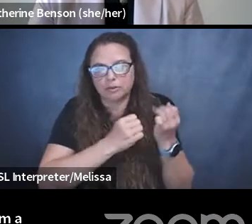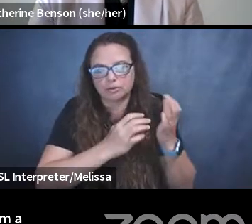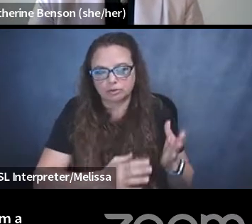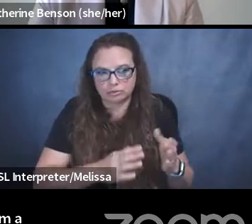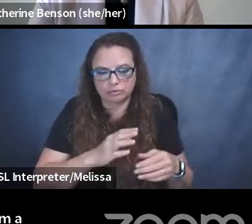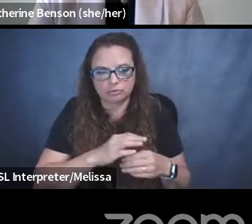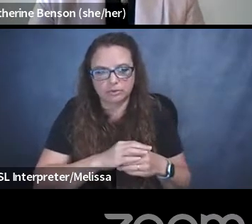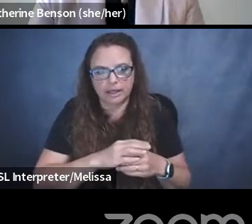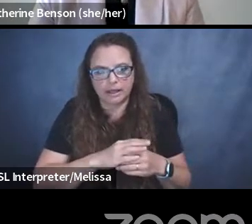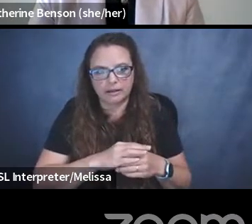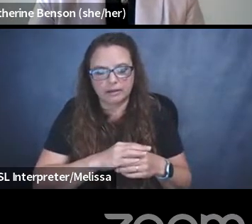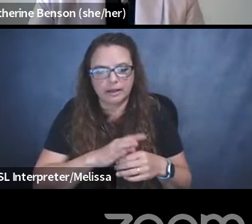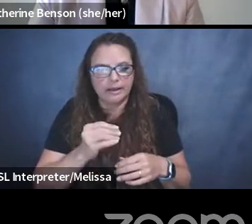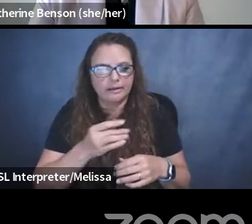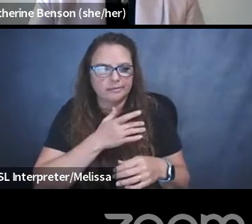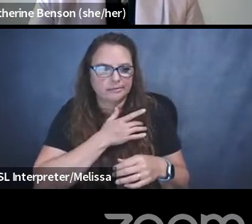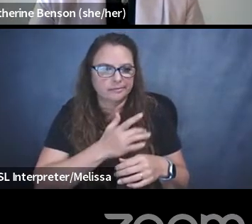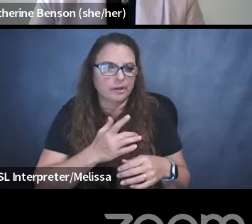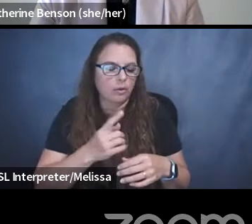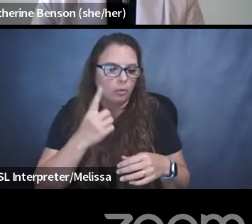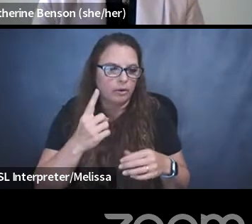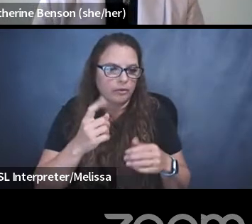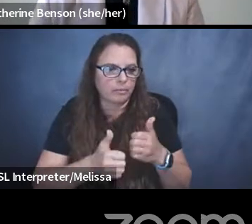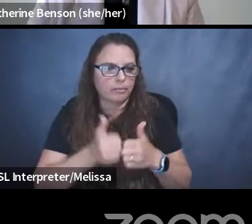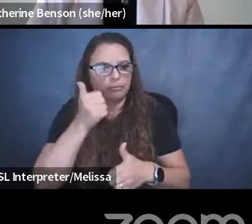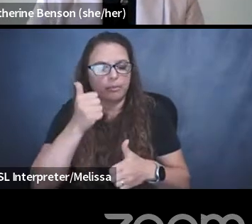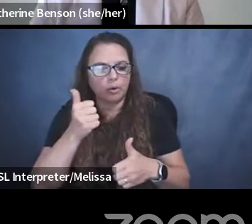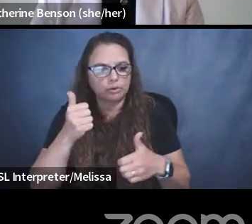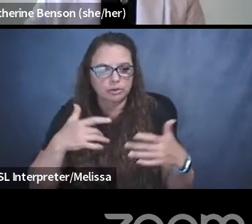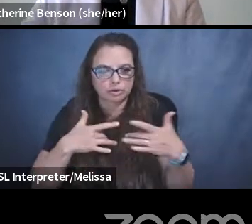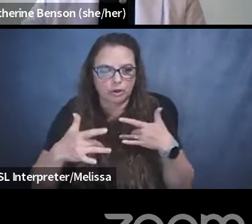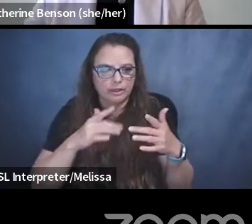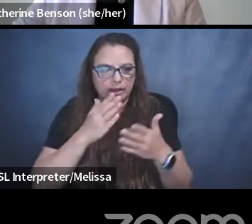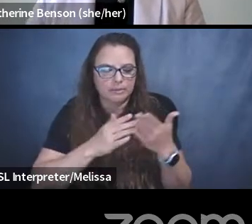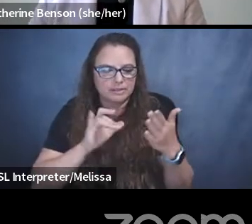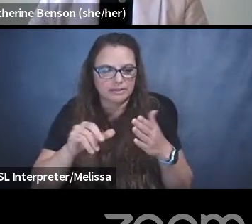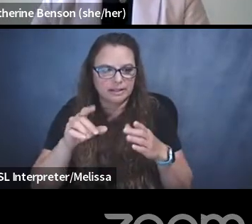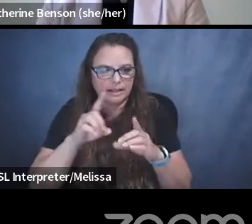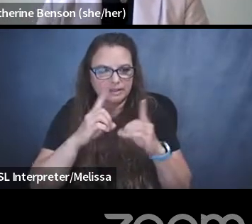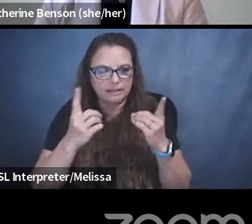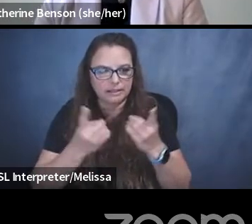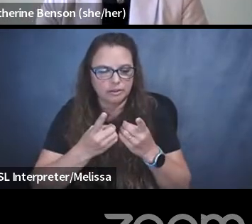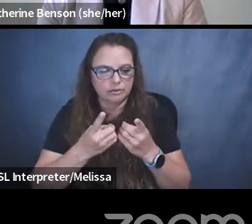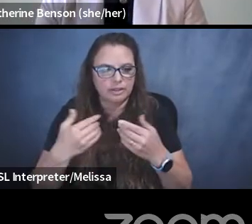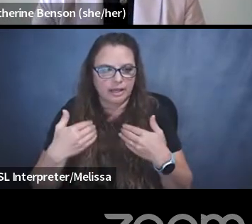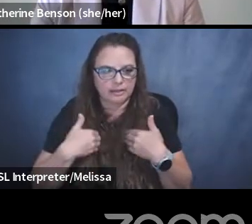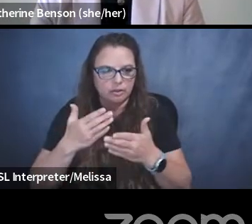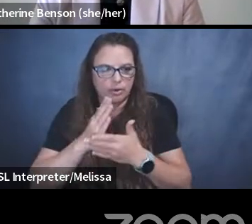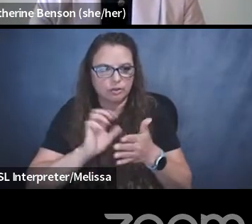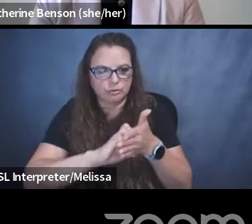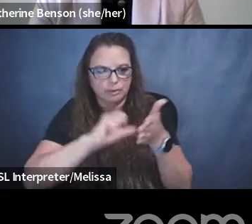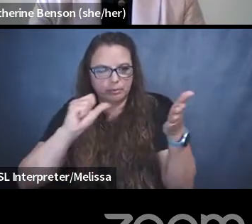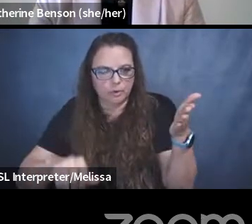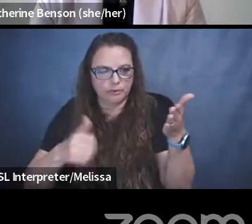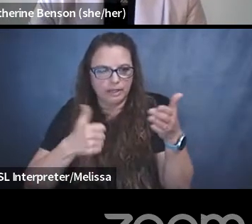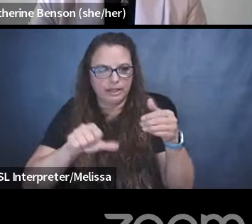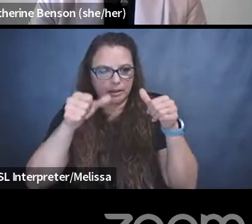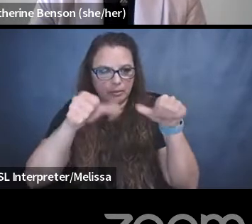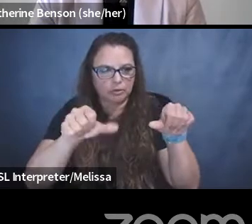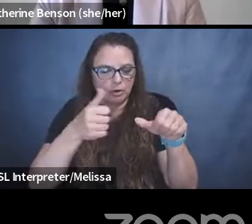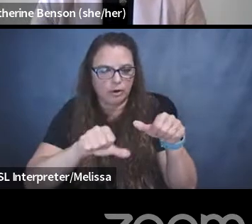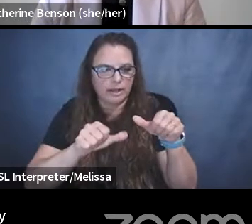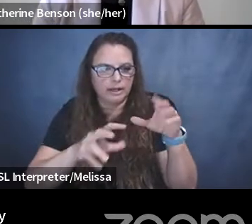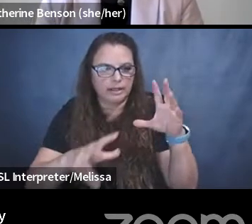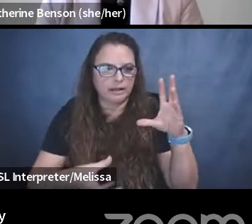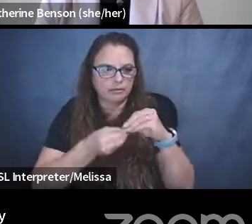and then likely one of the most concerning elements is, quote, the district reserves the right to remove any postings or content of any other nature